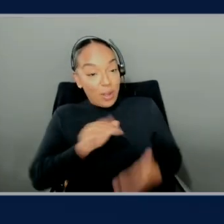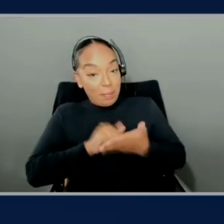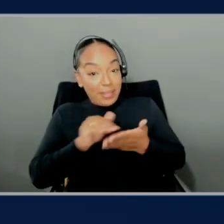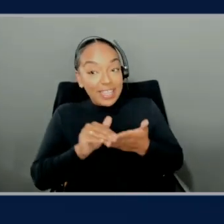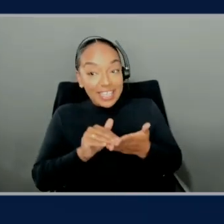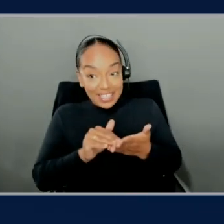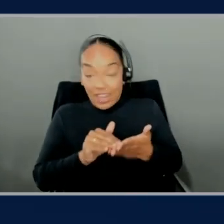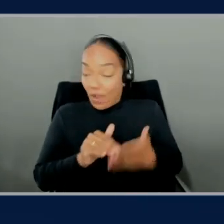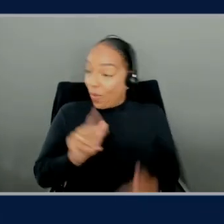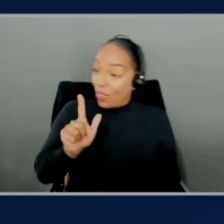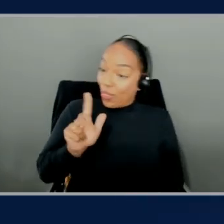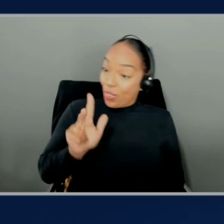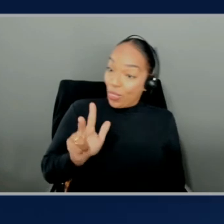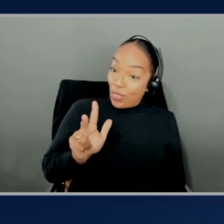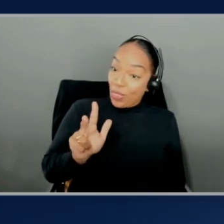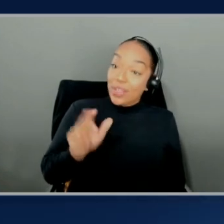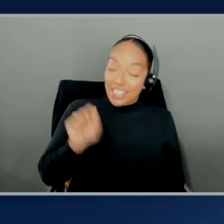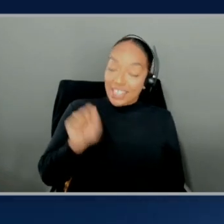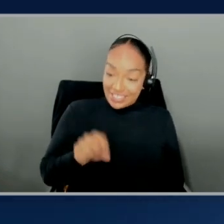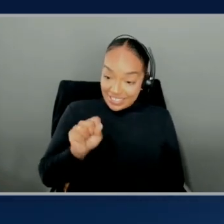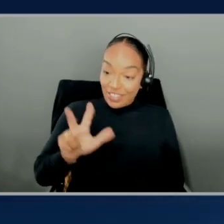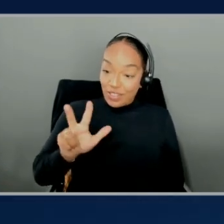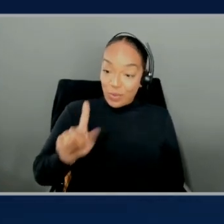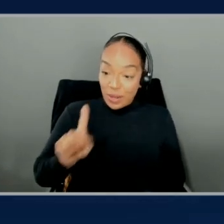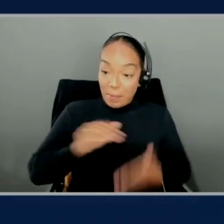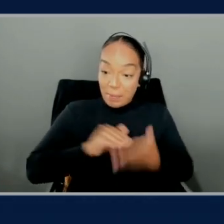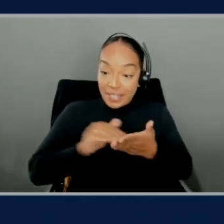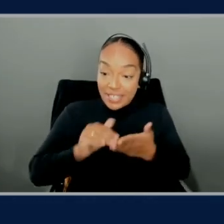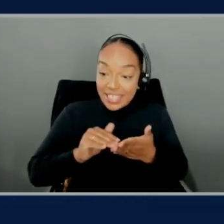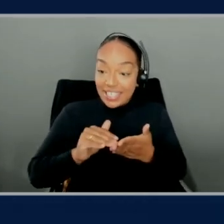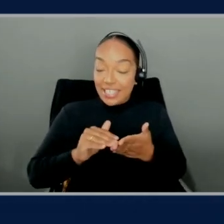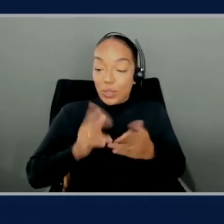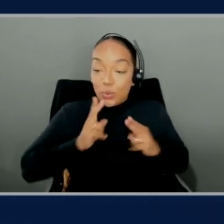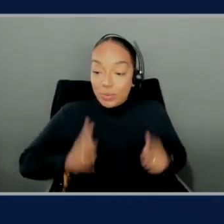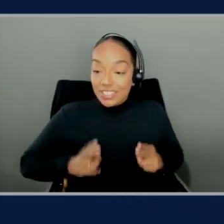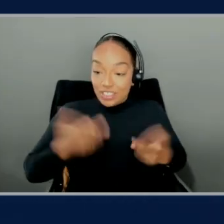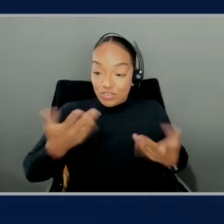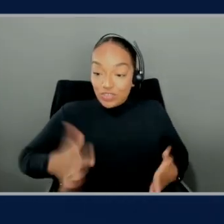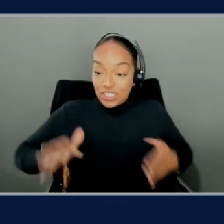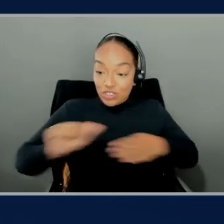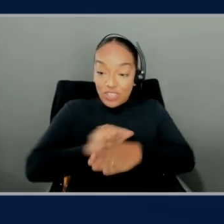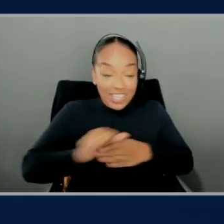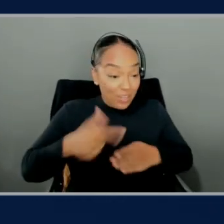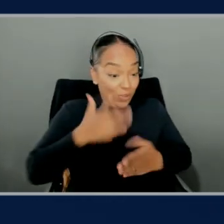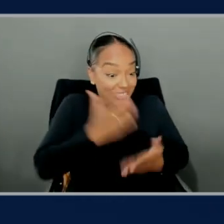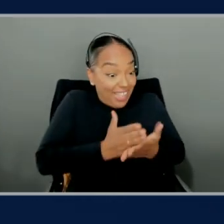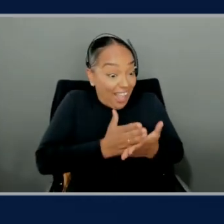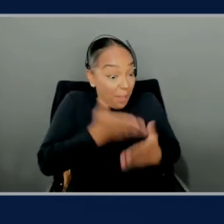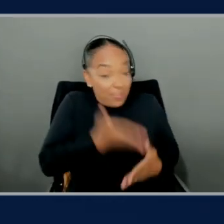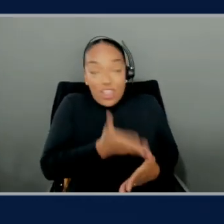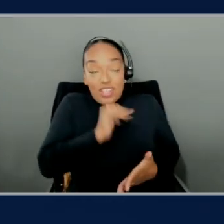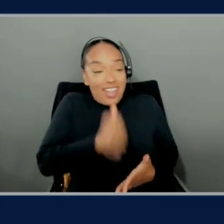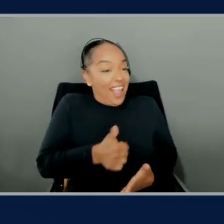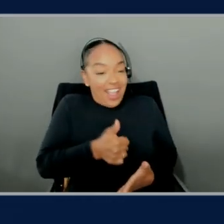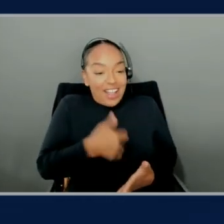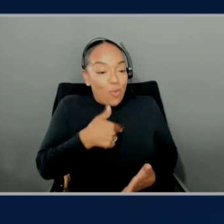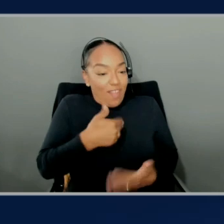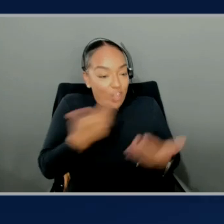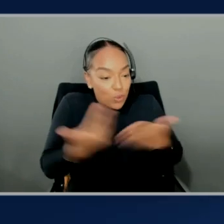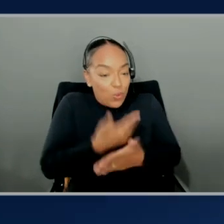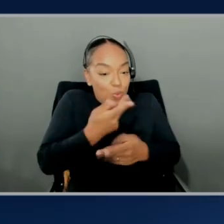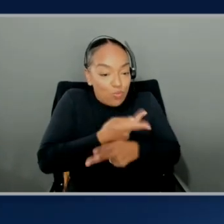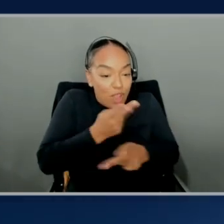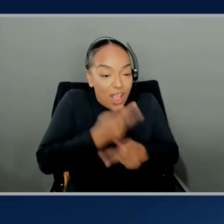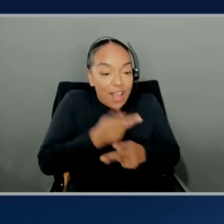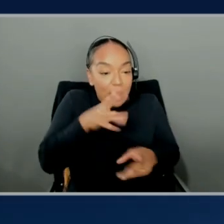Yeah, 31 million humans trained individuals. And we're not stopping there because we have a brand new product that's part of the game-based learning